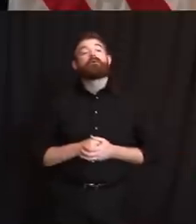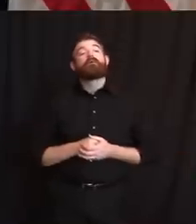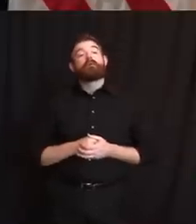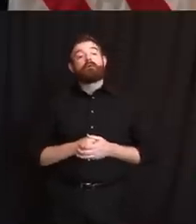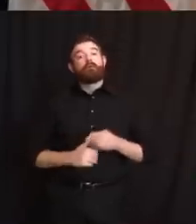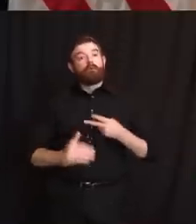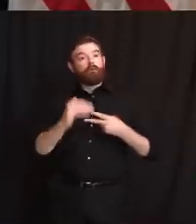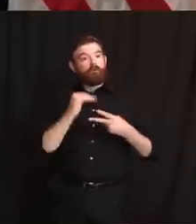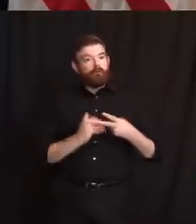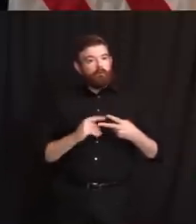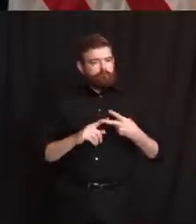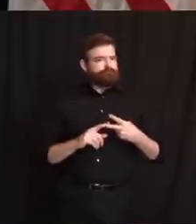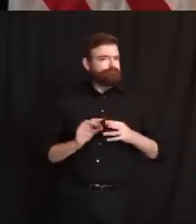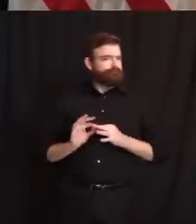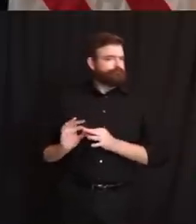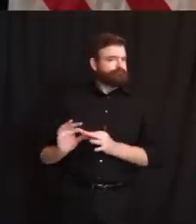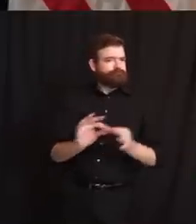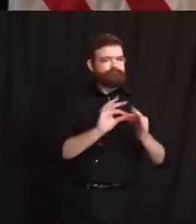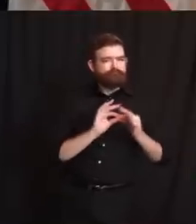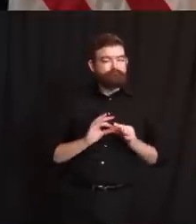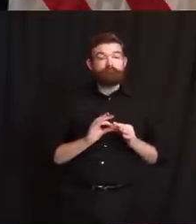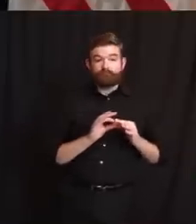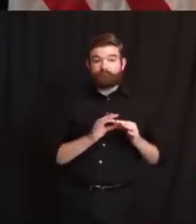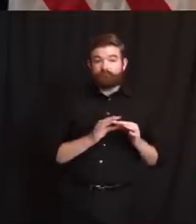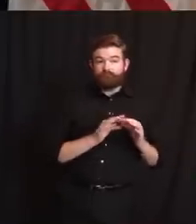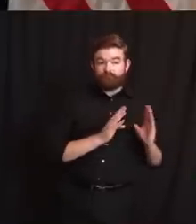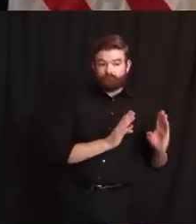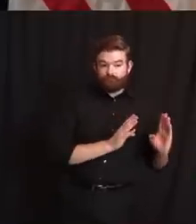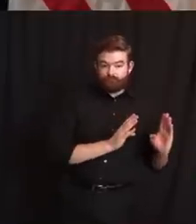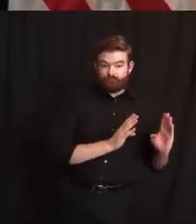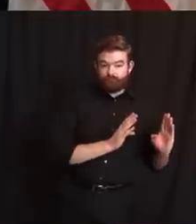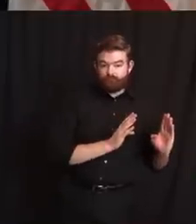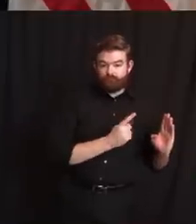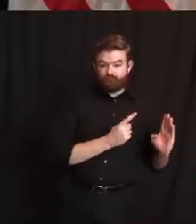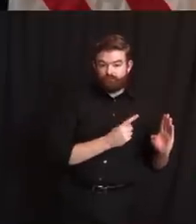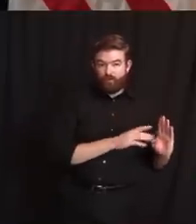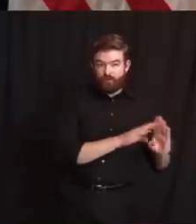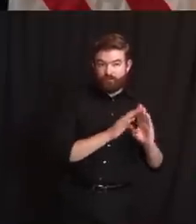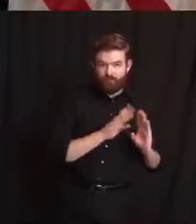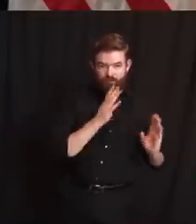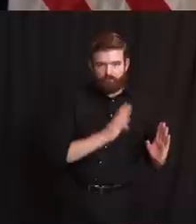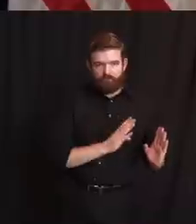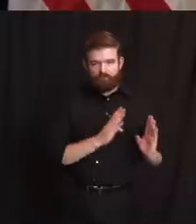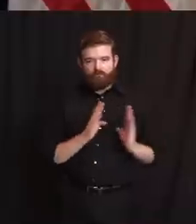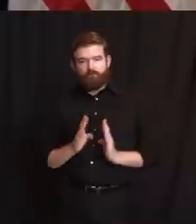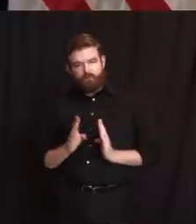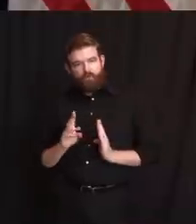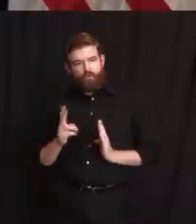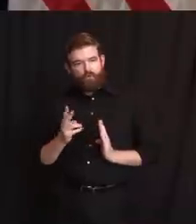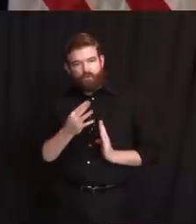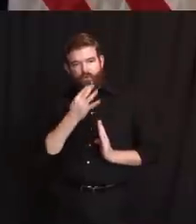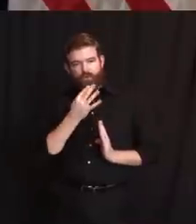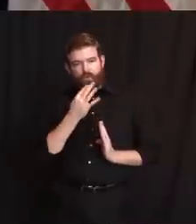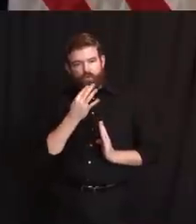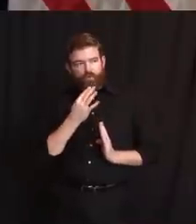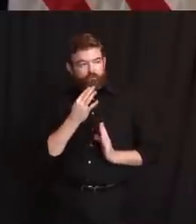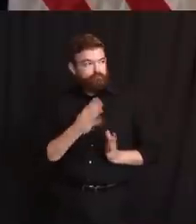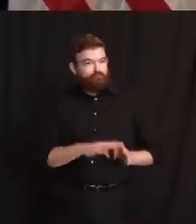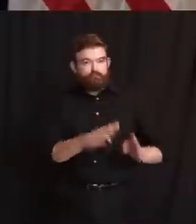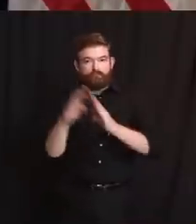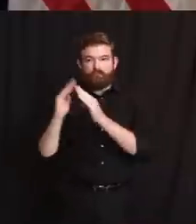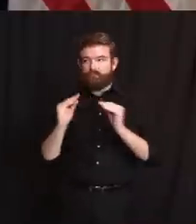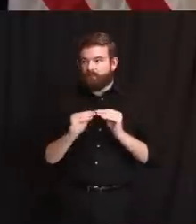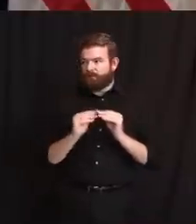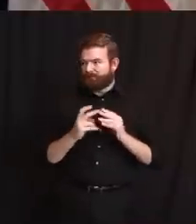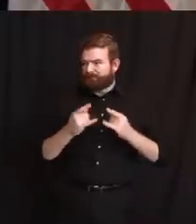go from stage one to stage two, with many more reopenings, and there's a lot of moving parts. Are you concerned about